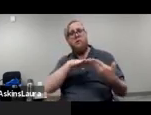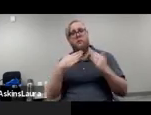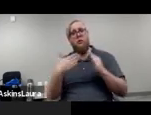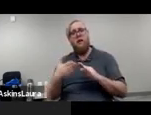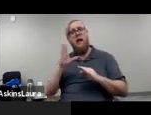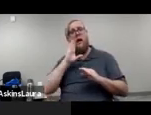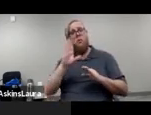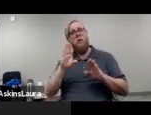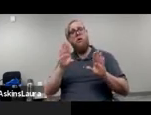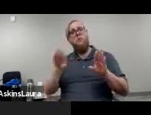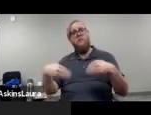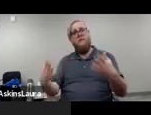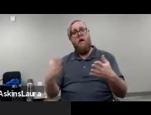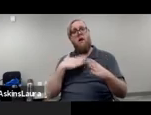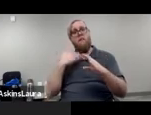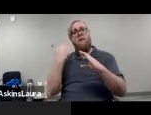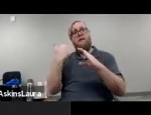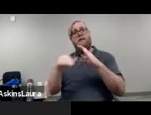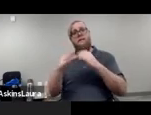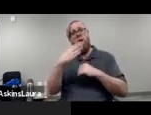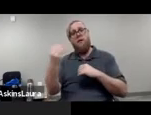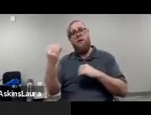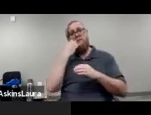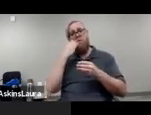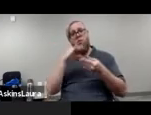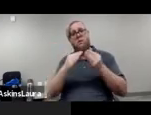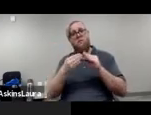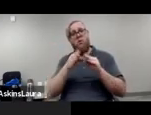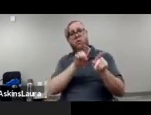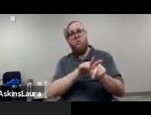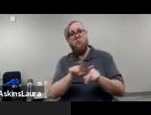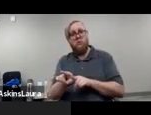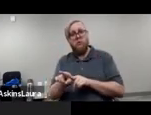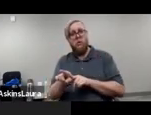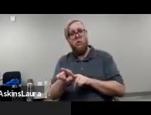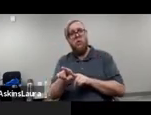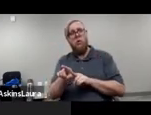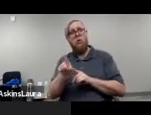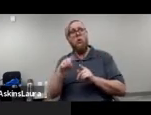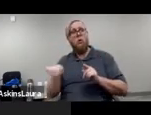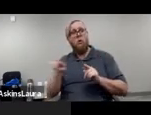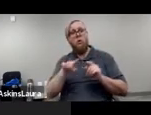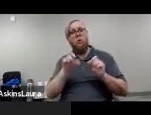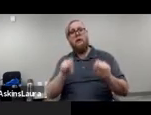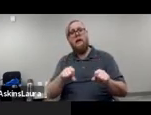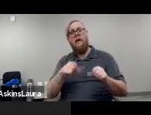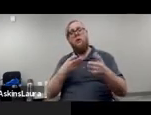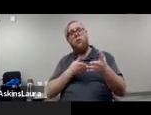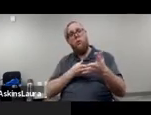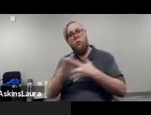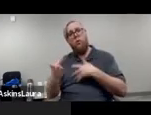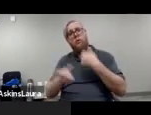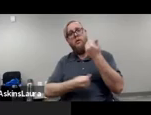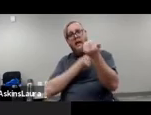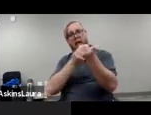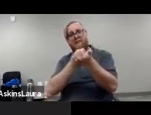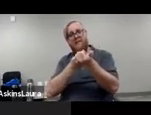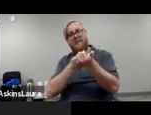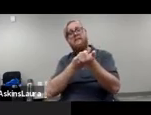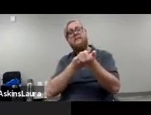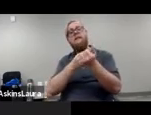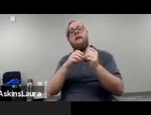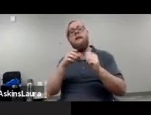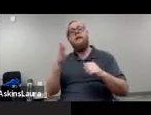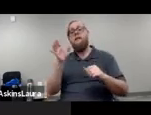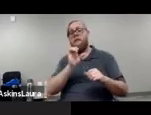give you my email and phone number as well, because you can also do it through the advocacy organizations, including